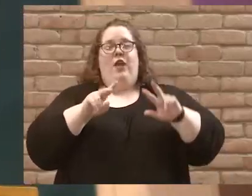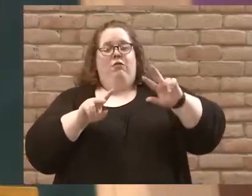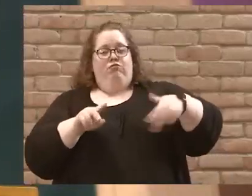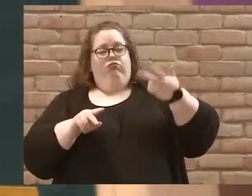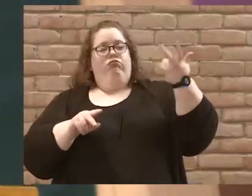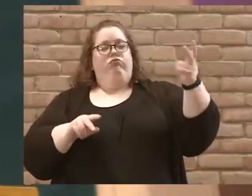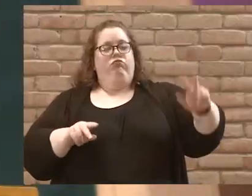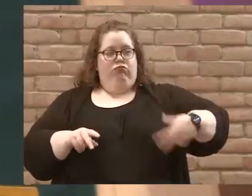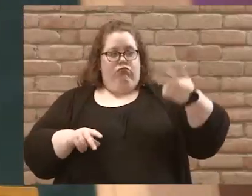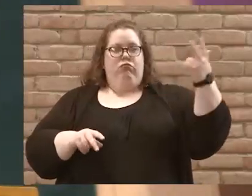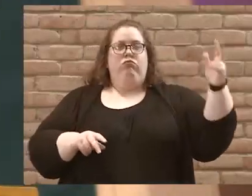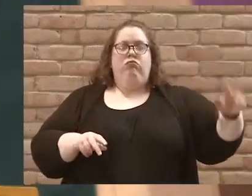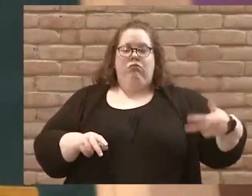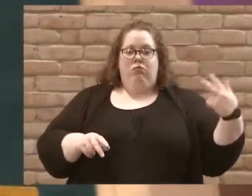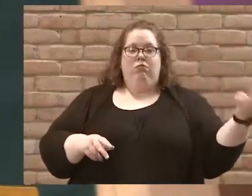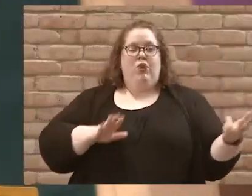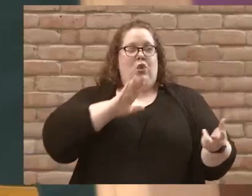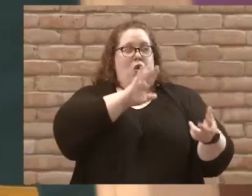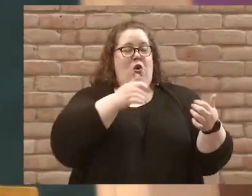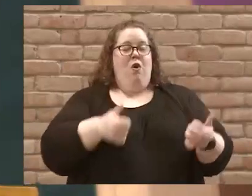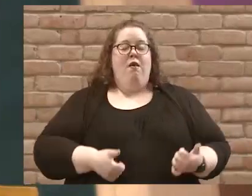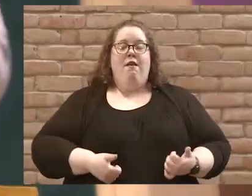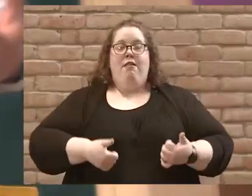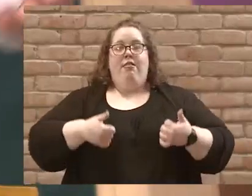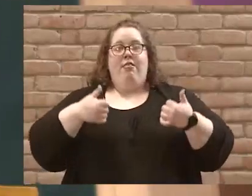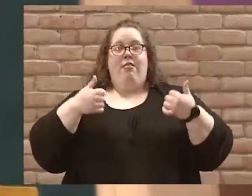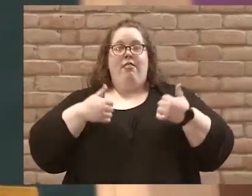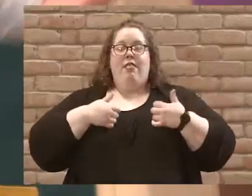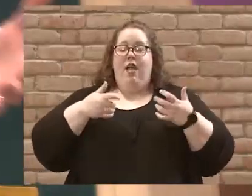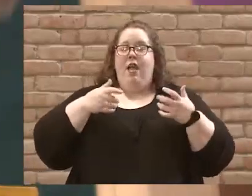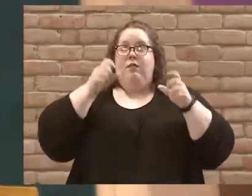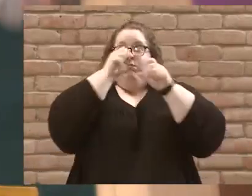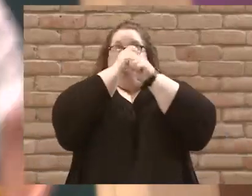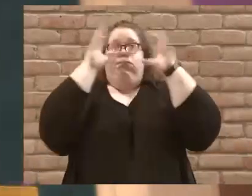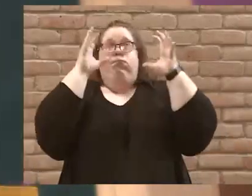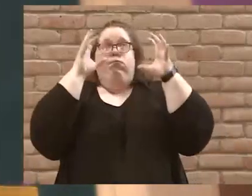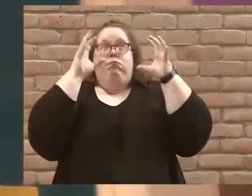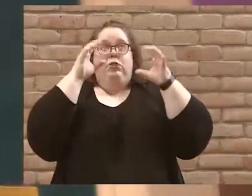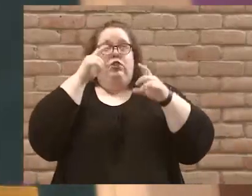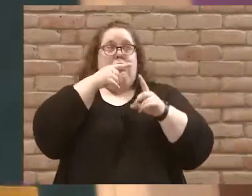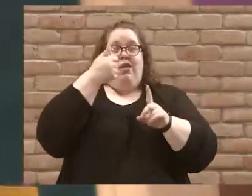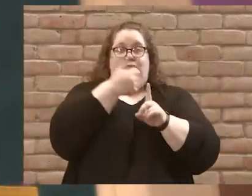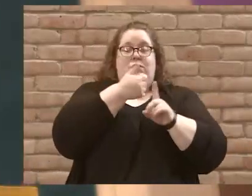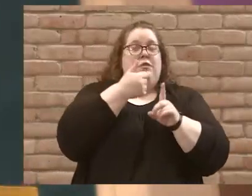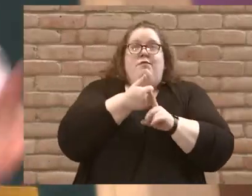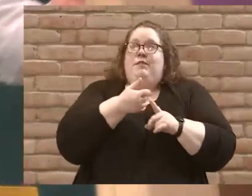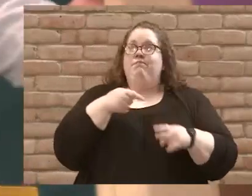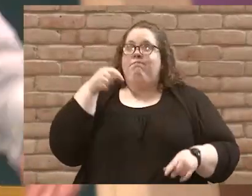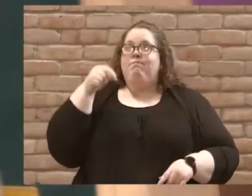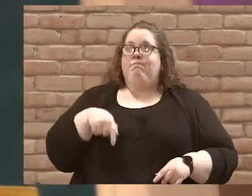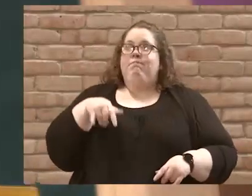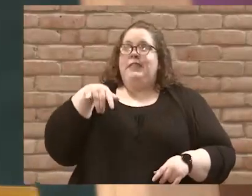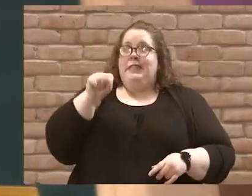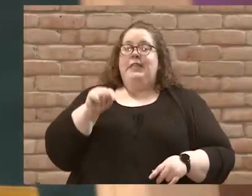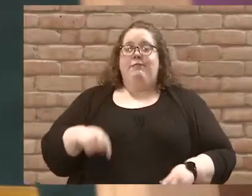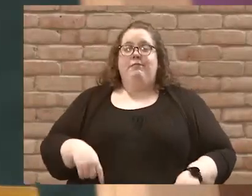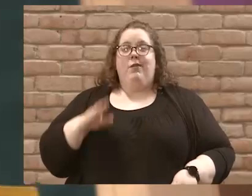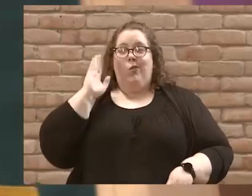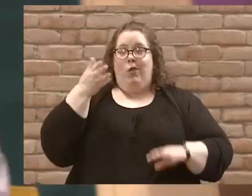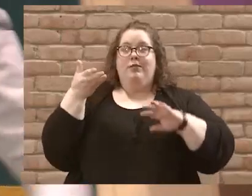SUV. Her life, she said, was flashing before her eyes and she thought to herself, this is it. I'm going to die.